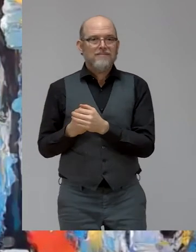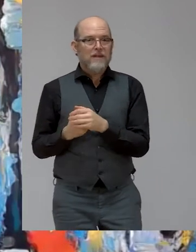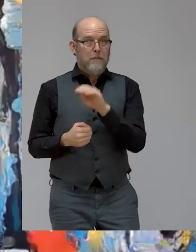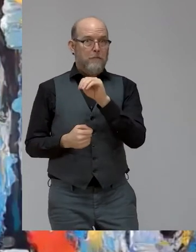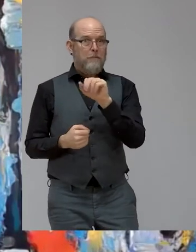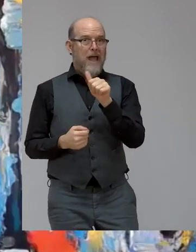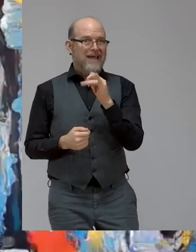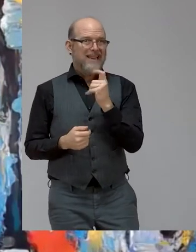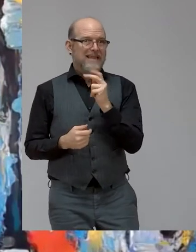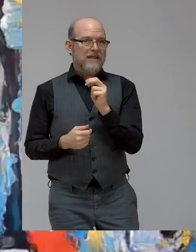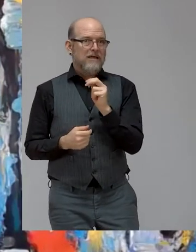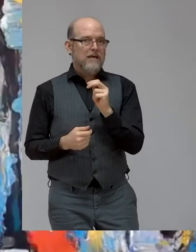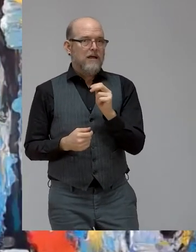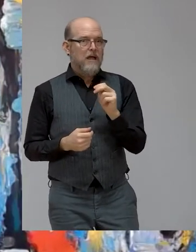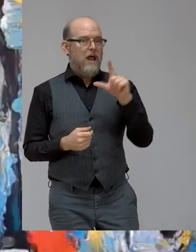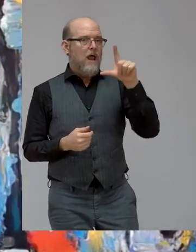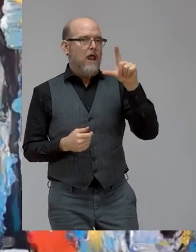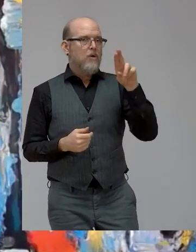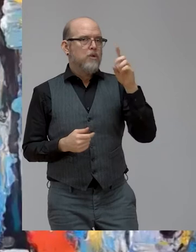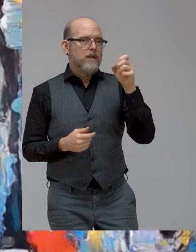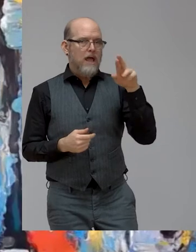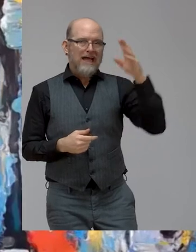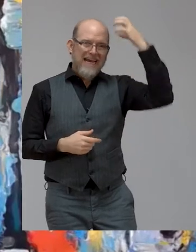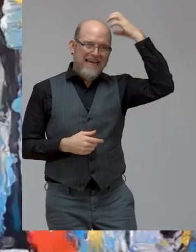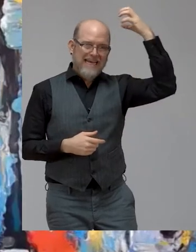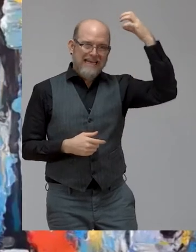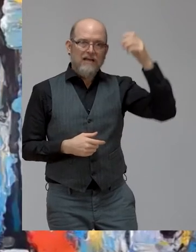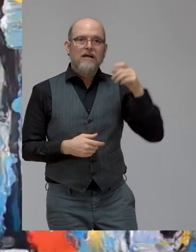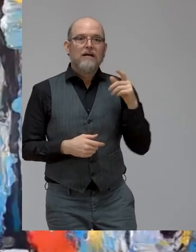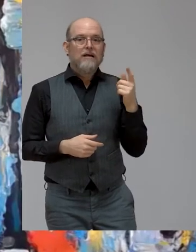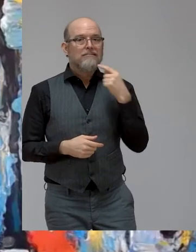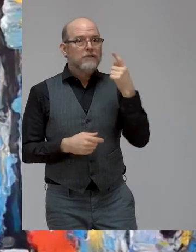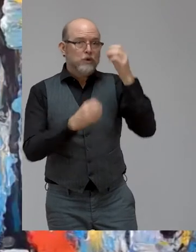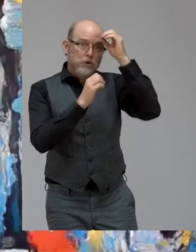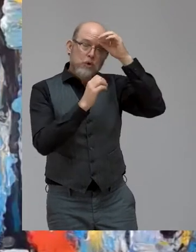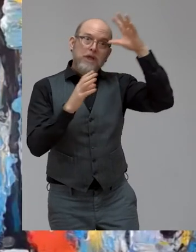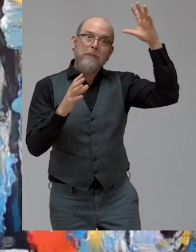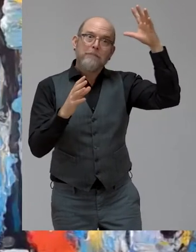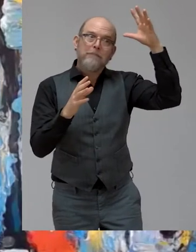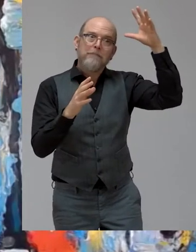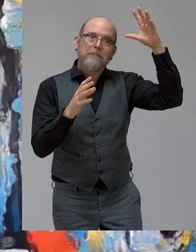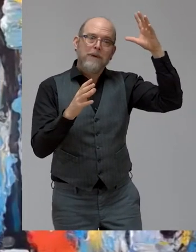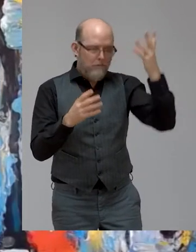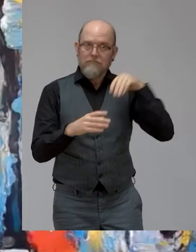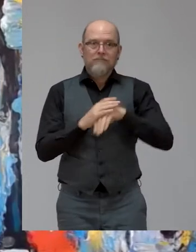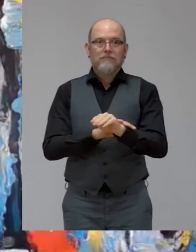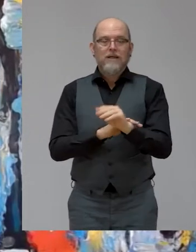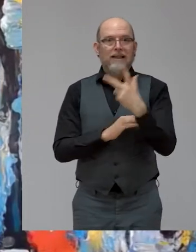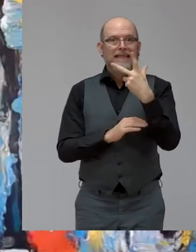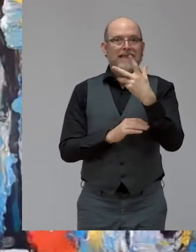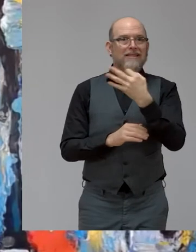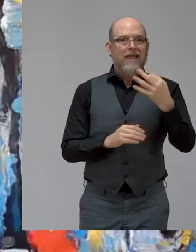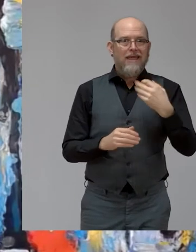During these three days, you will hear amazing people dreaming and sharing their dreams. The six panelists we have today